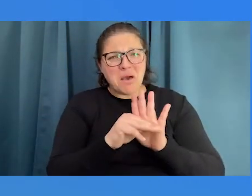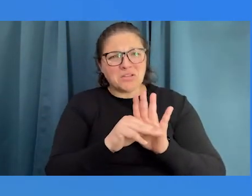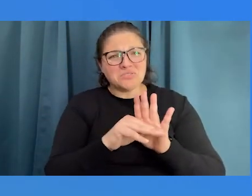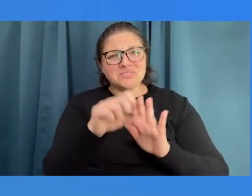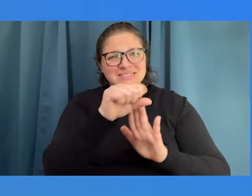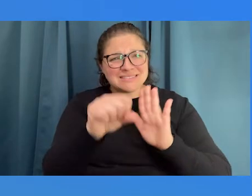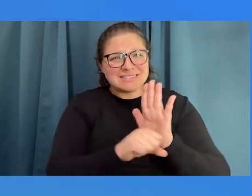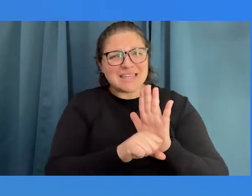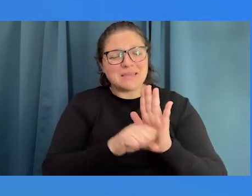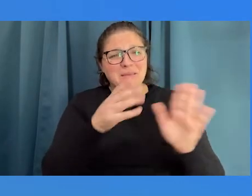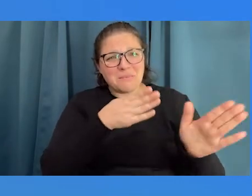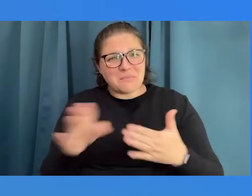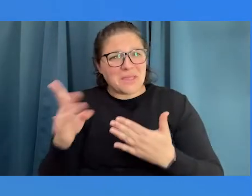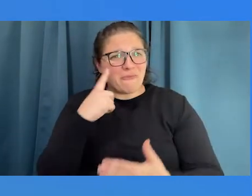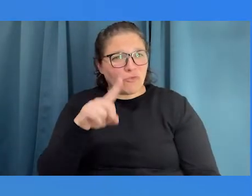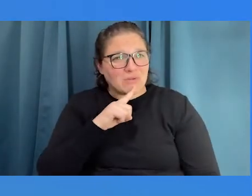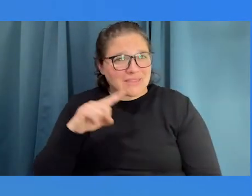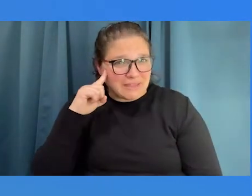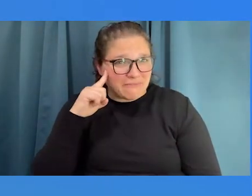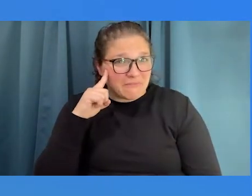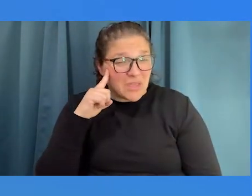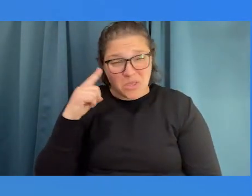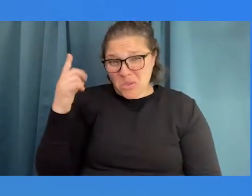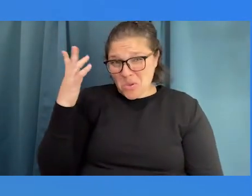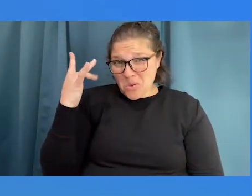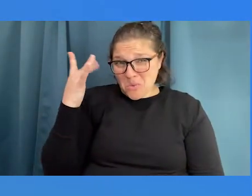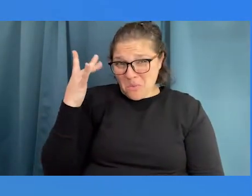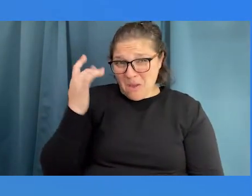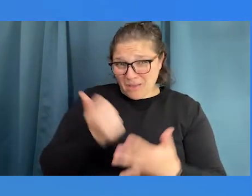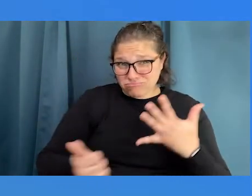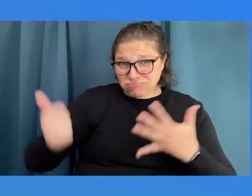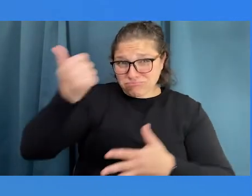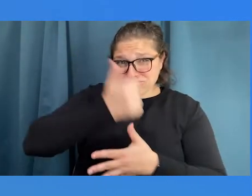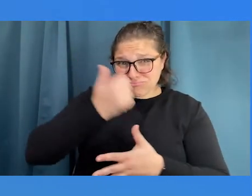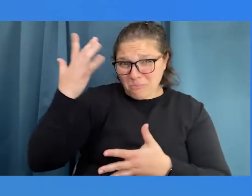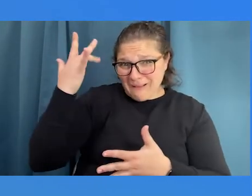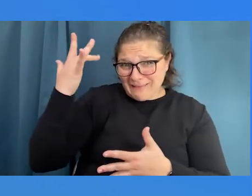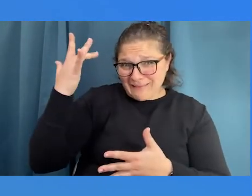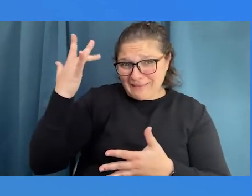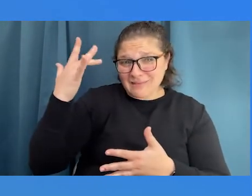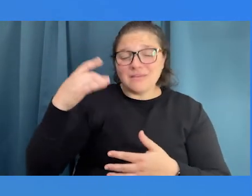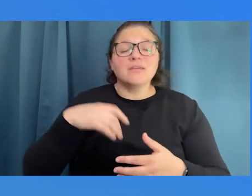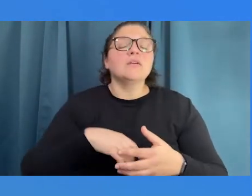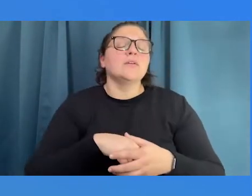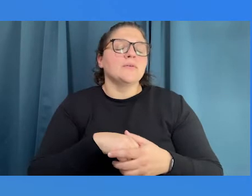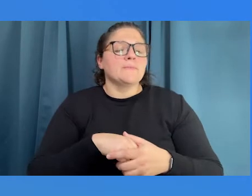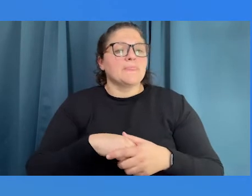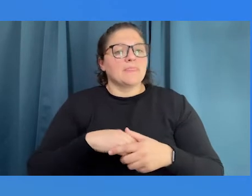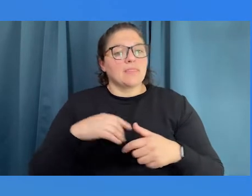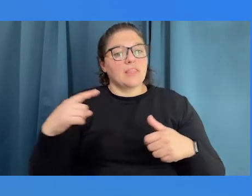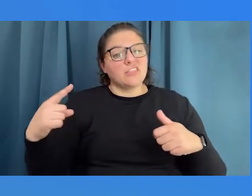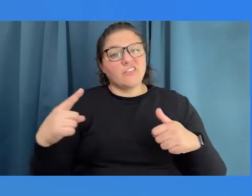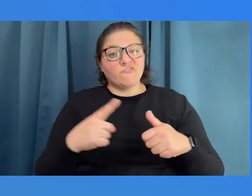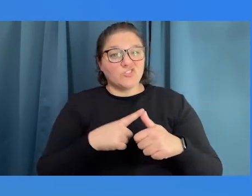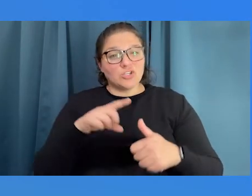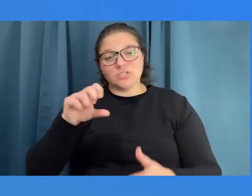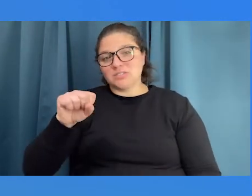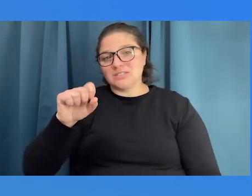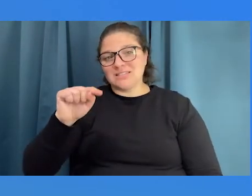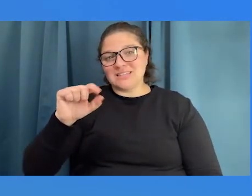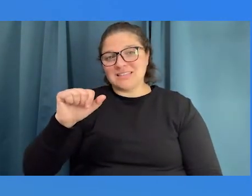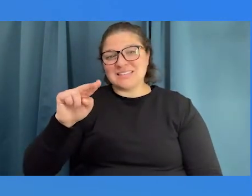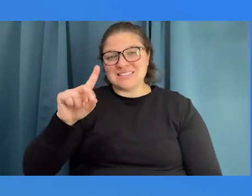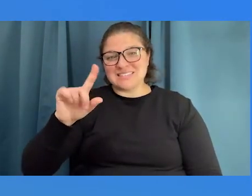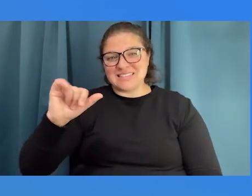for the deaf. And the reason why I brought this up is that in the first standing committee